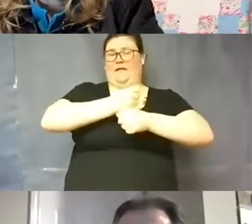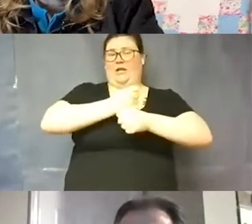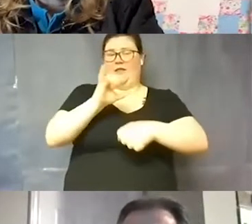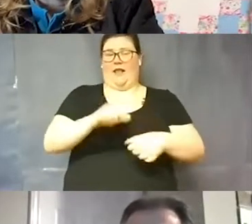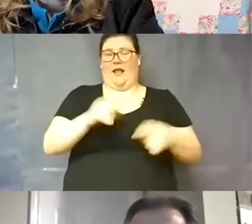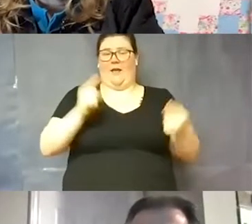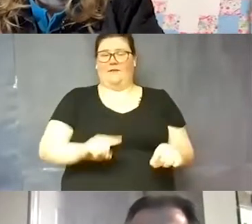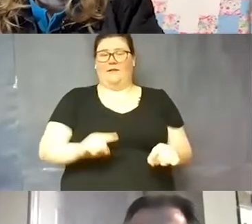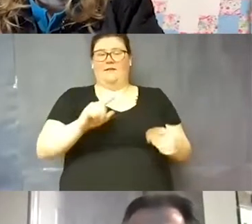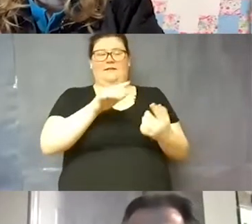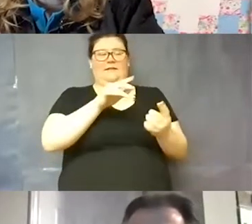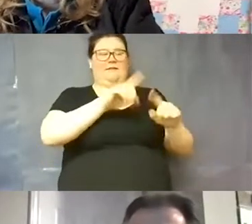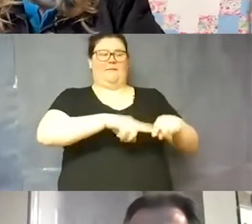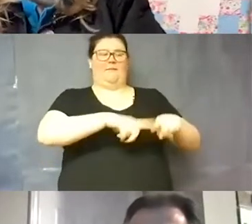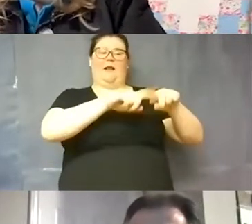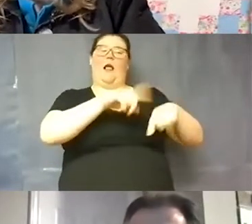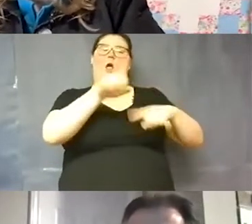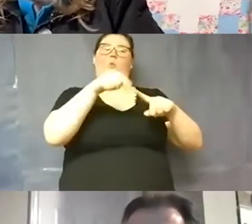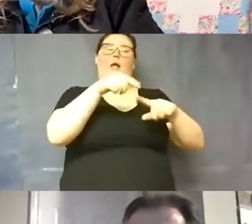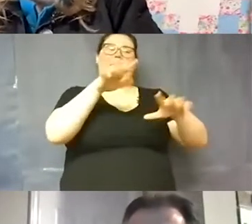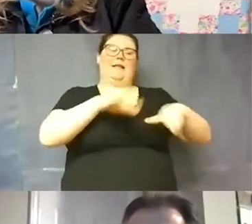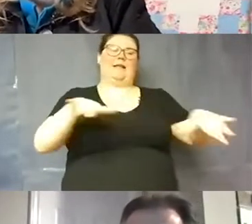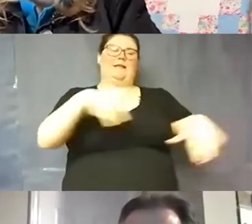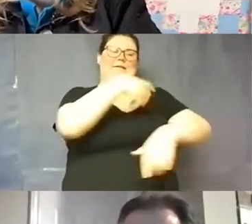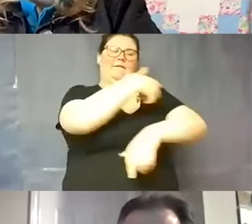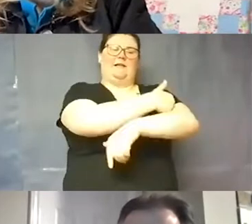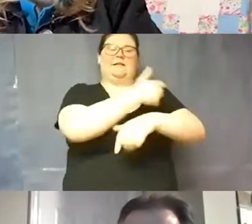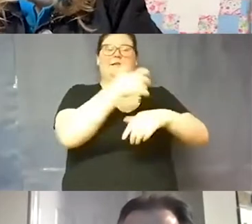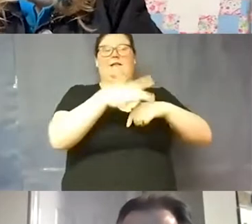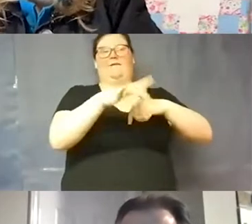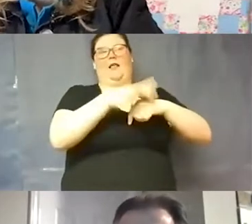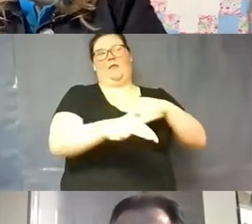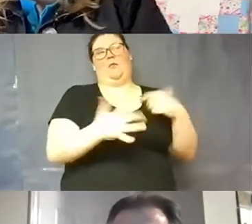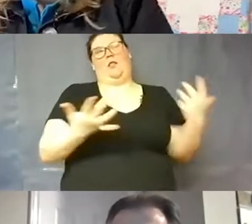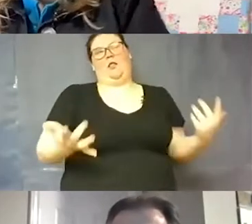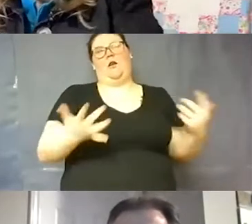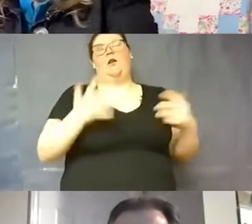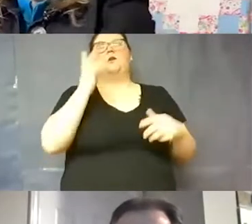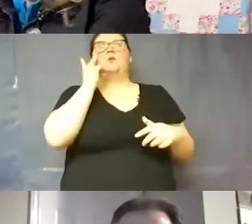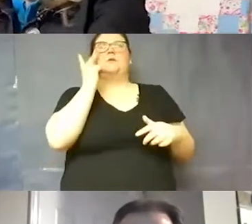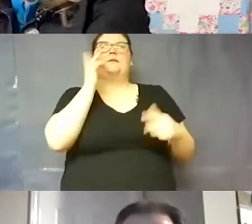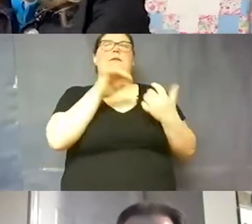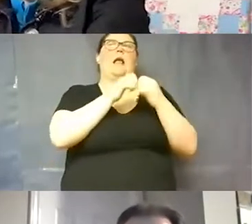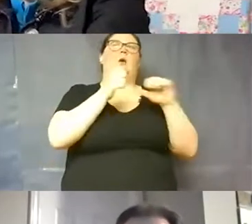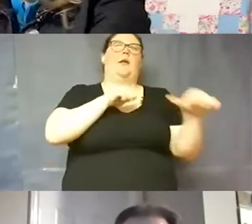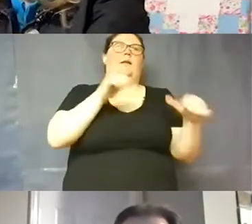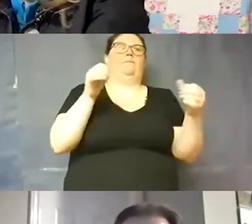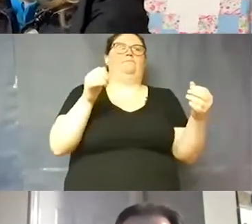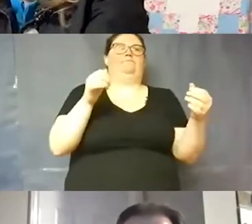pediatric doses become available. So we're all just waiting to see how we can make it more available for all of us.